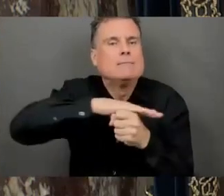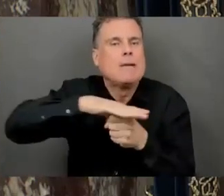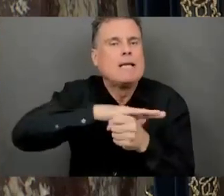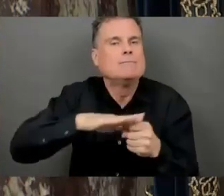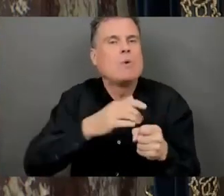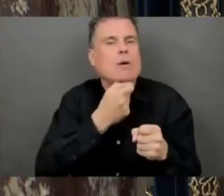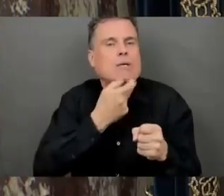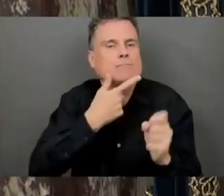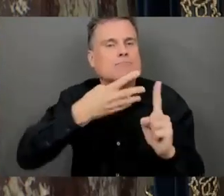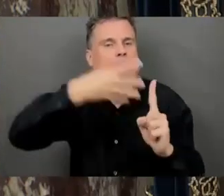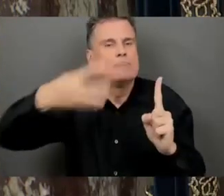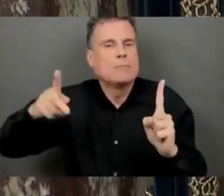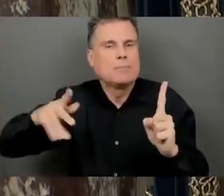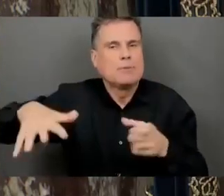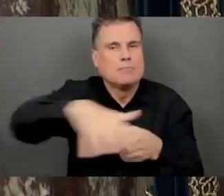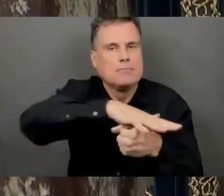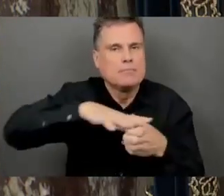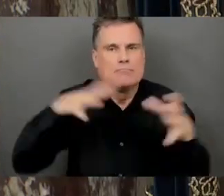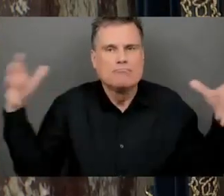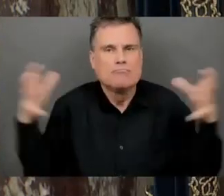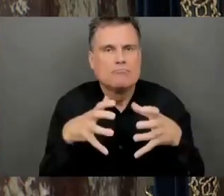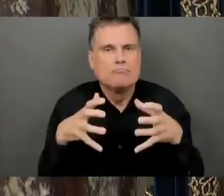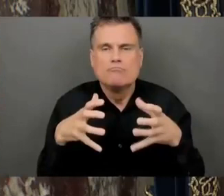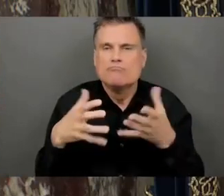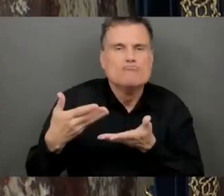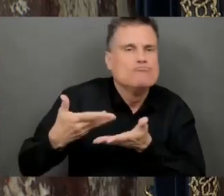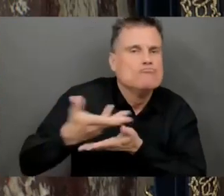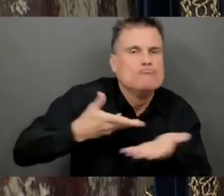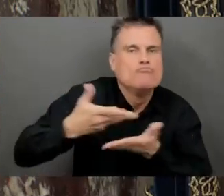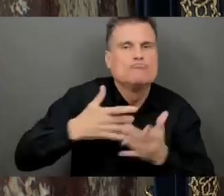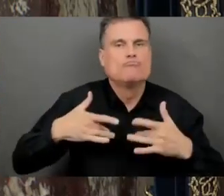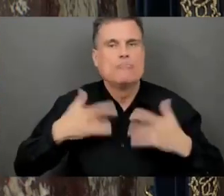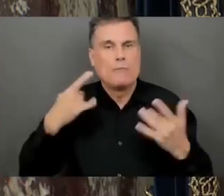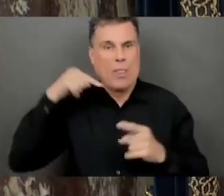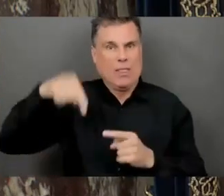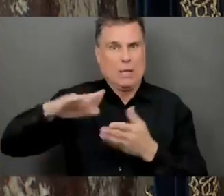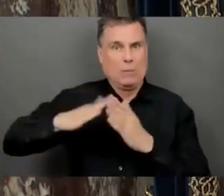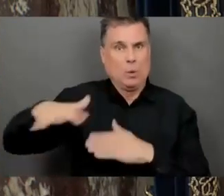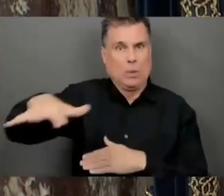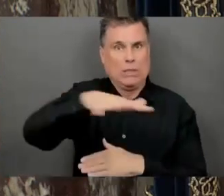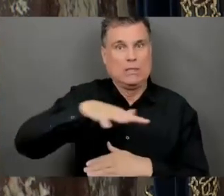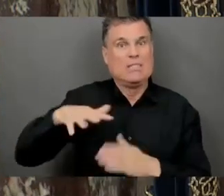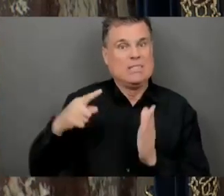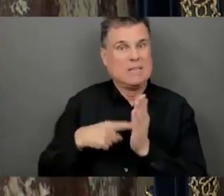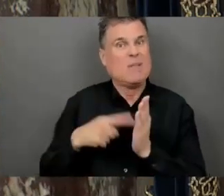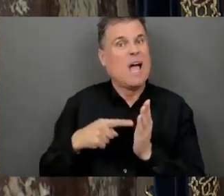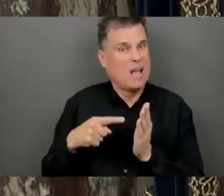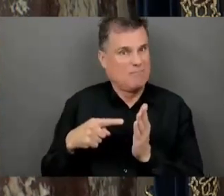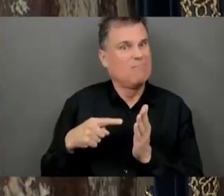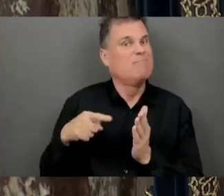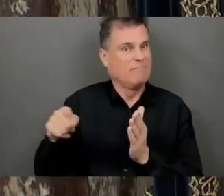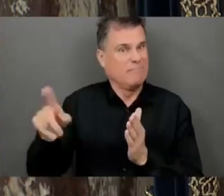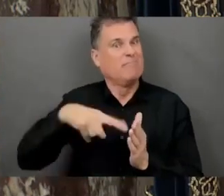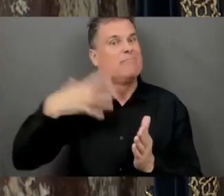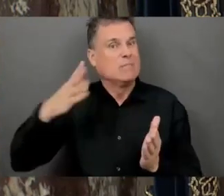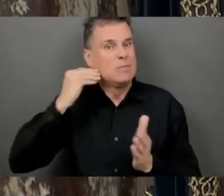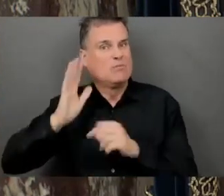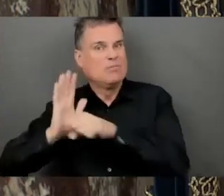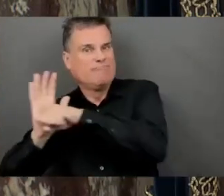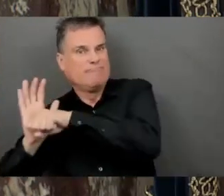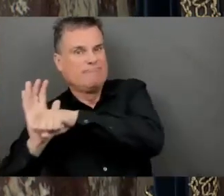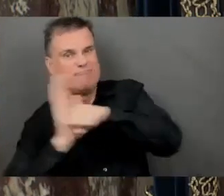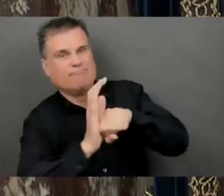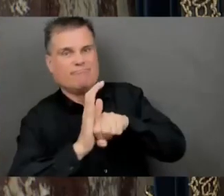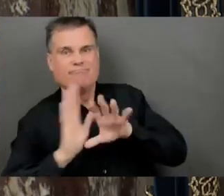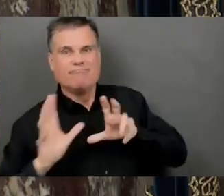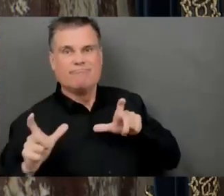and sometimes under siege community. This coming June 22nd, they'll be celebrating the 25th anniversary